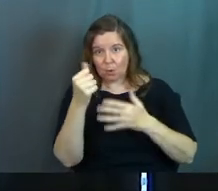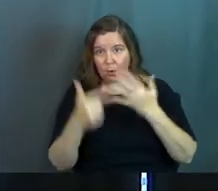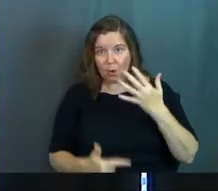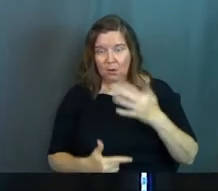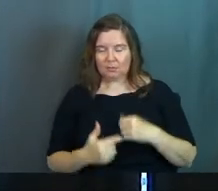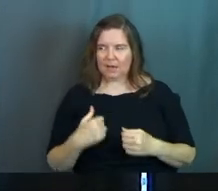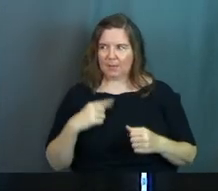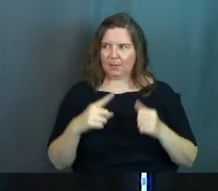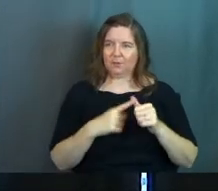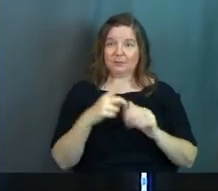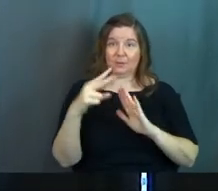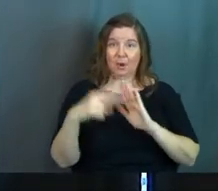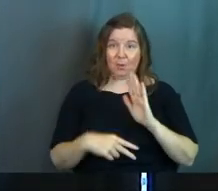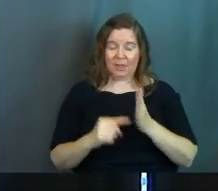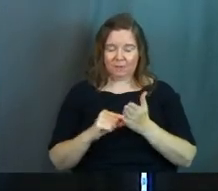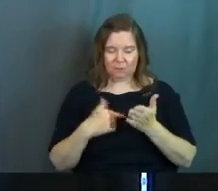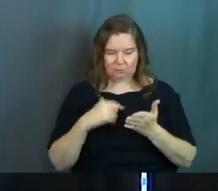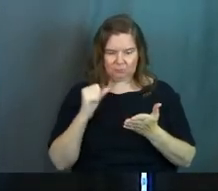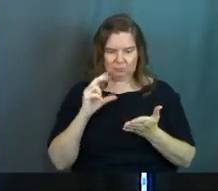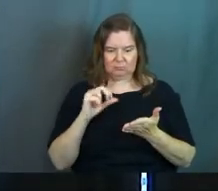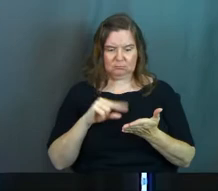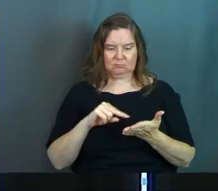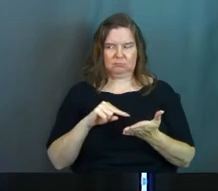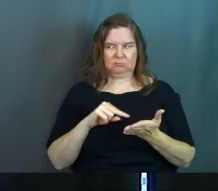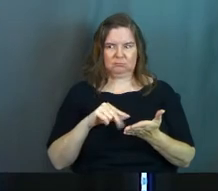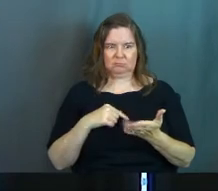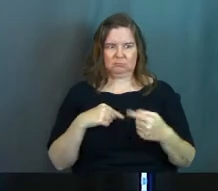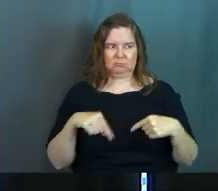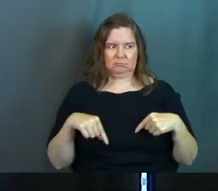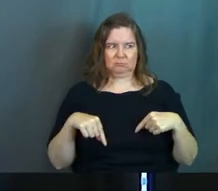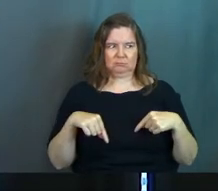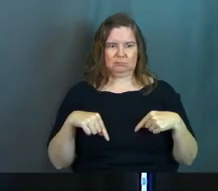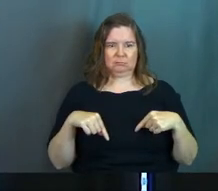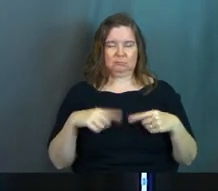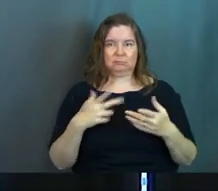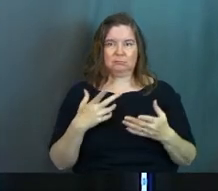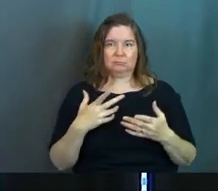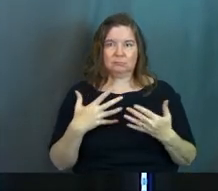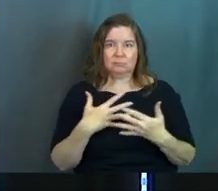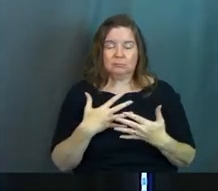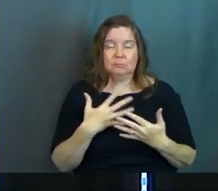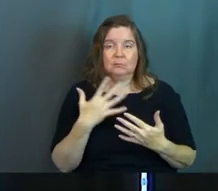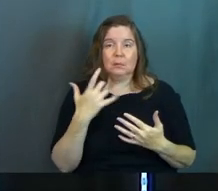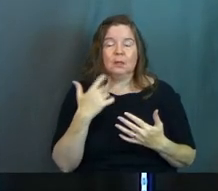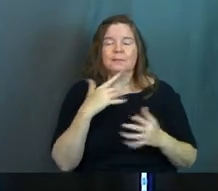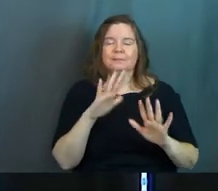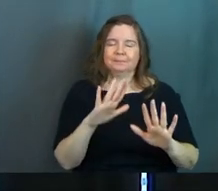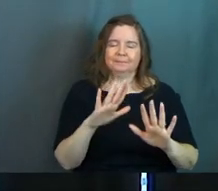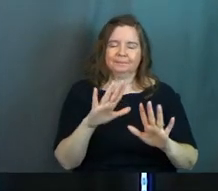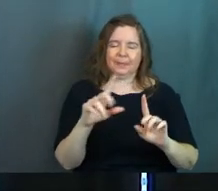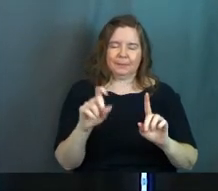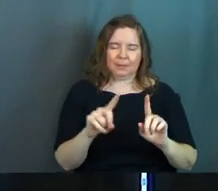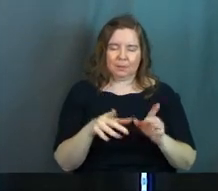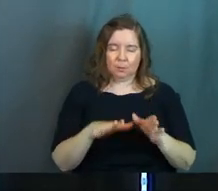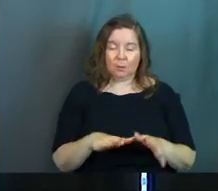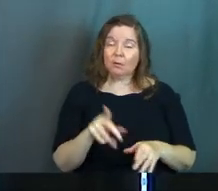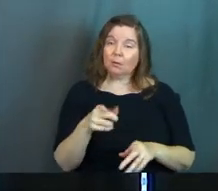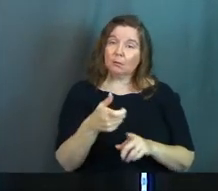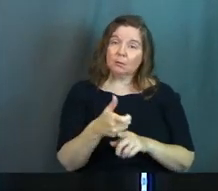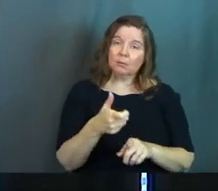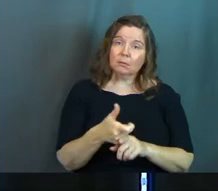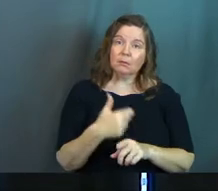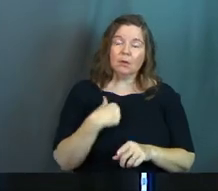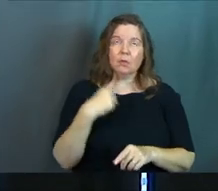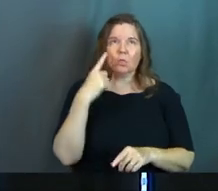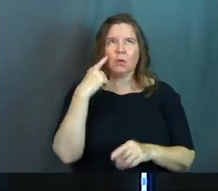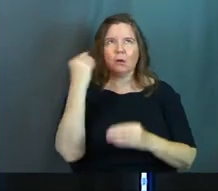I remember the very first time I read that verse, I just absolutely trembled at it. Let me ask it to you this way. Have you ever